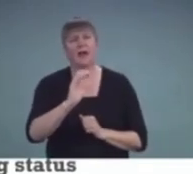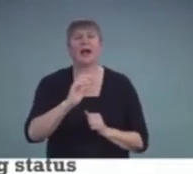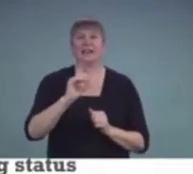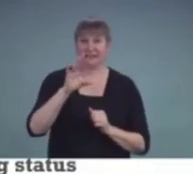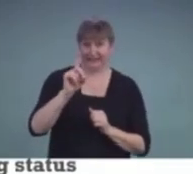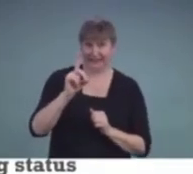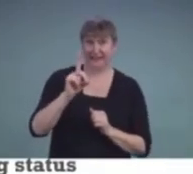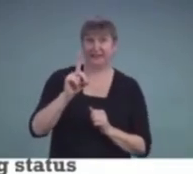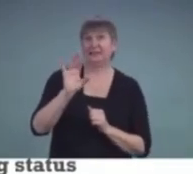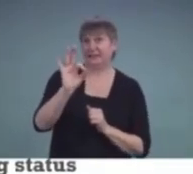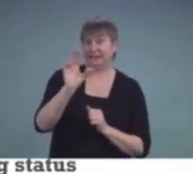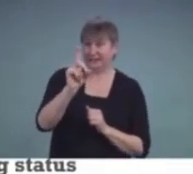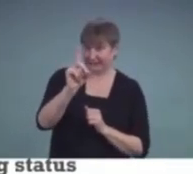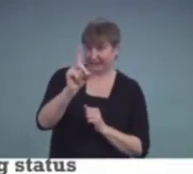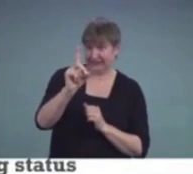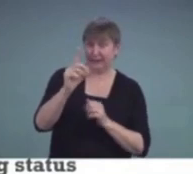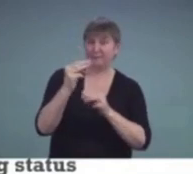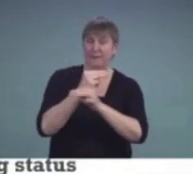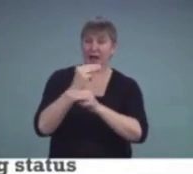in his fourth quarter.